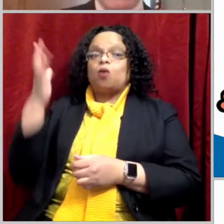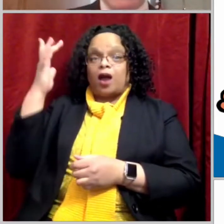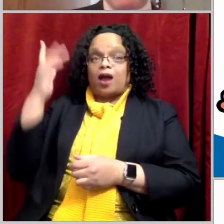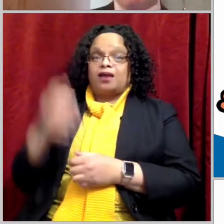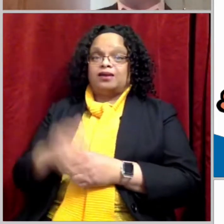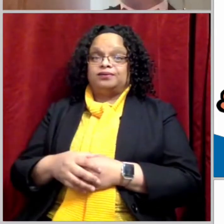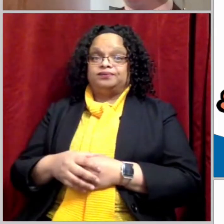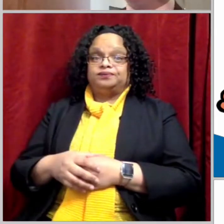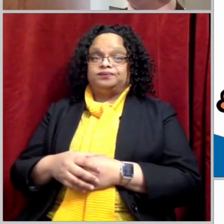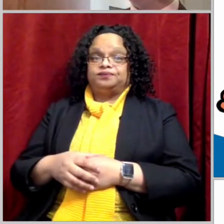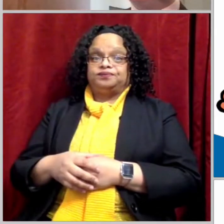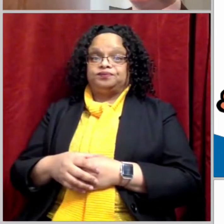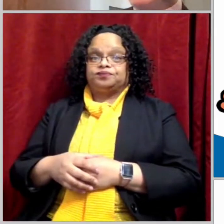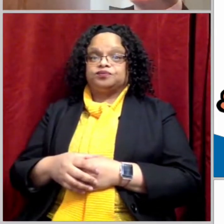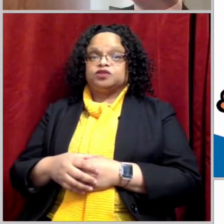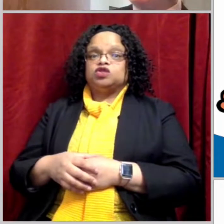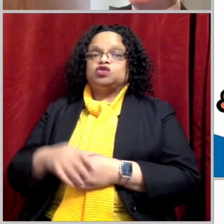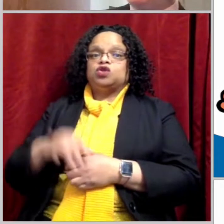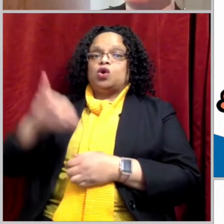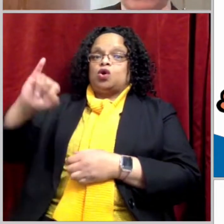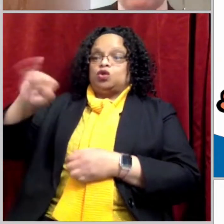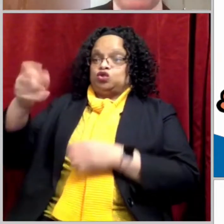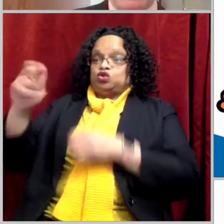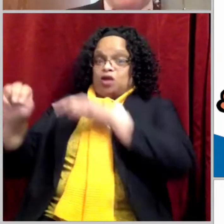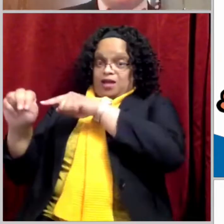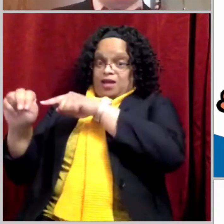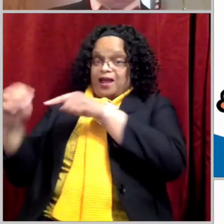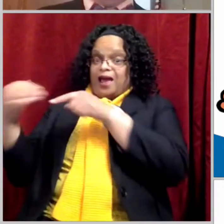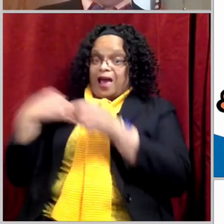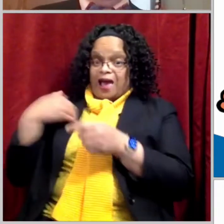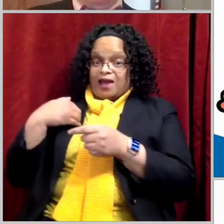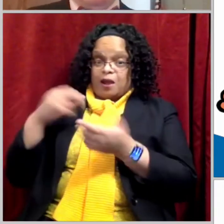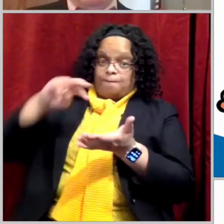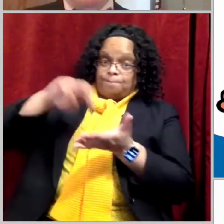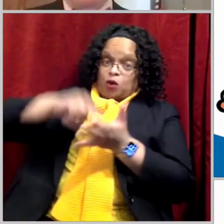John had a purpose in God's plan that we know.